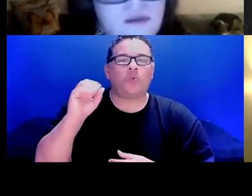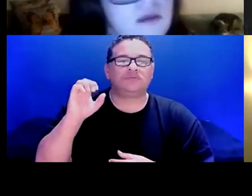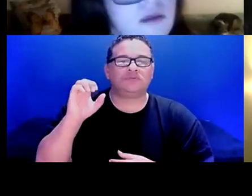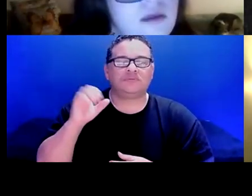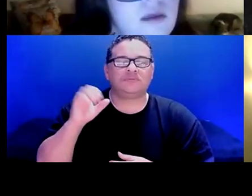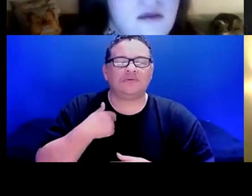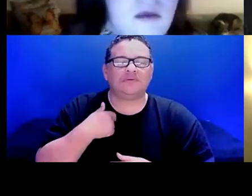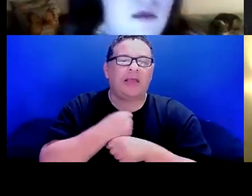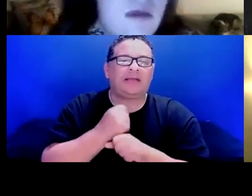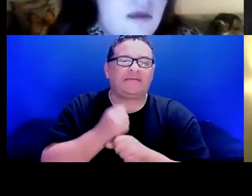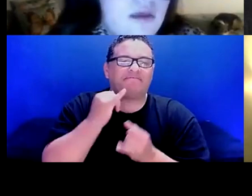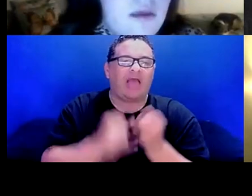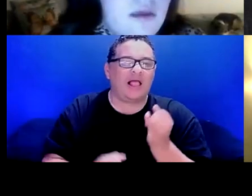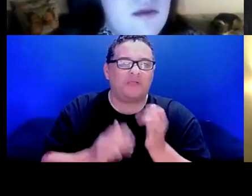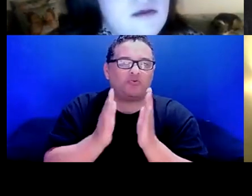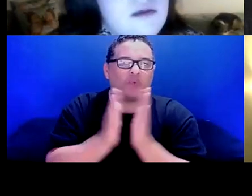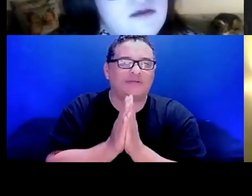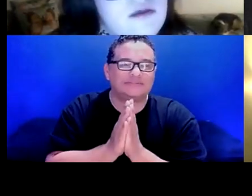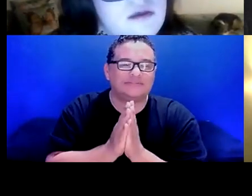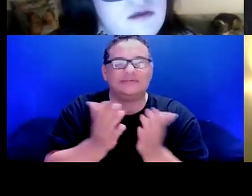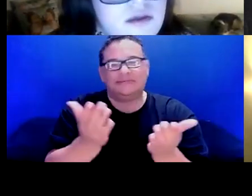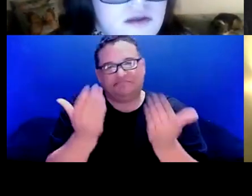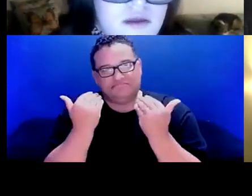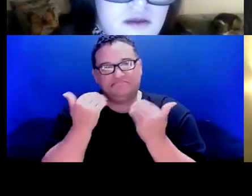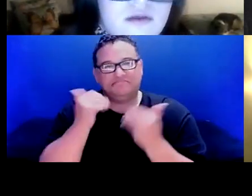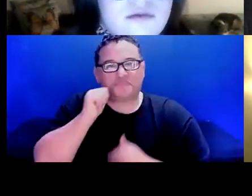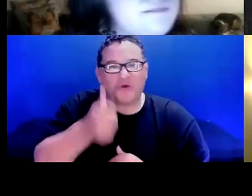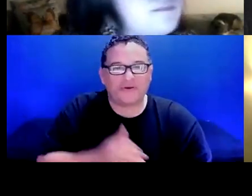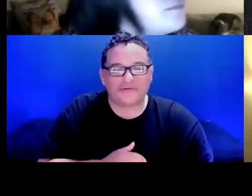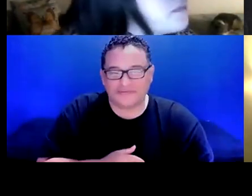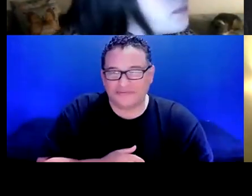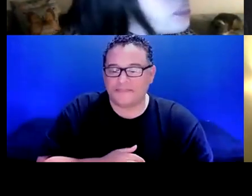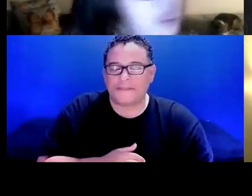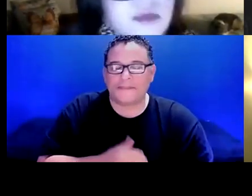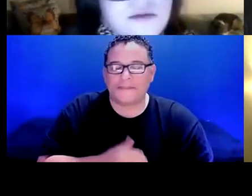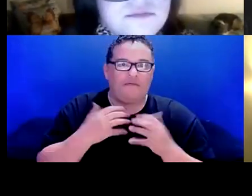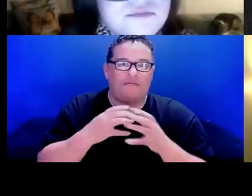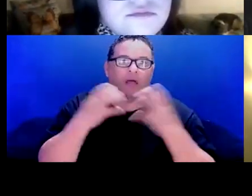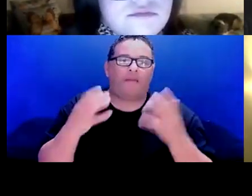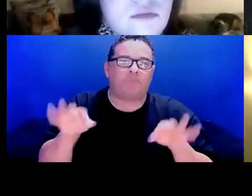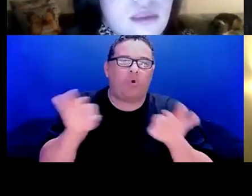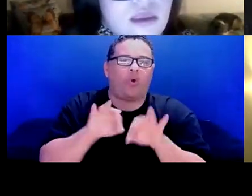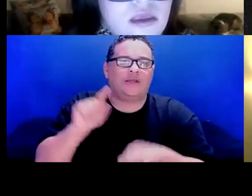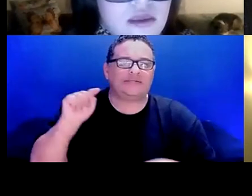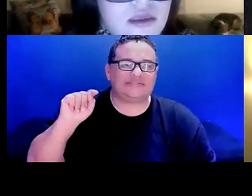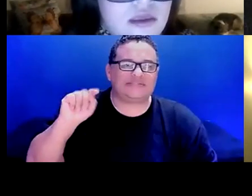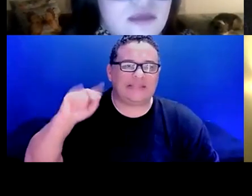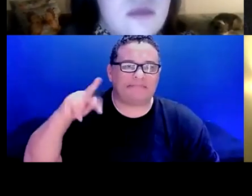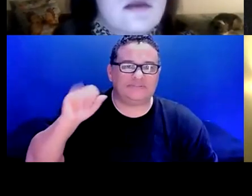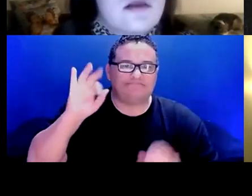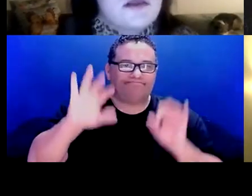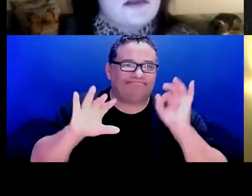final request to come tomorrow, because there are a lot of important tips. We'll be joined by Amanda Glass,